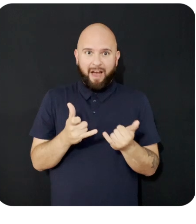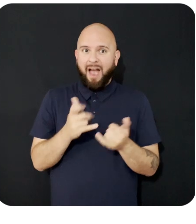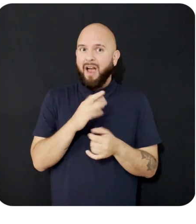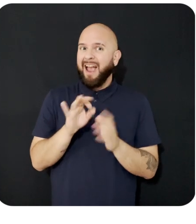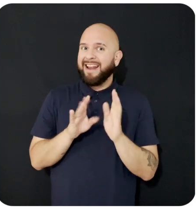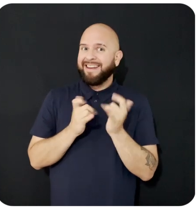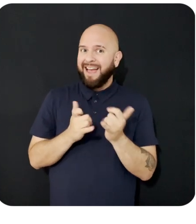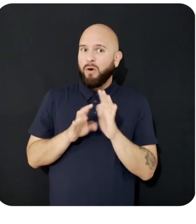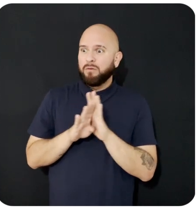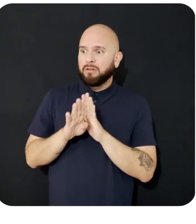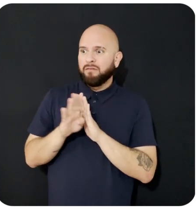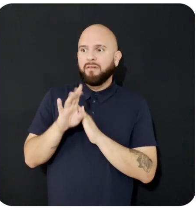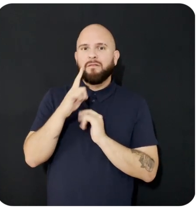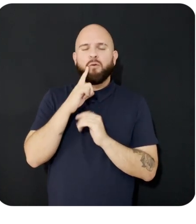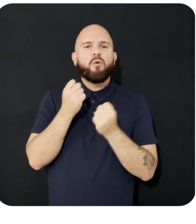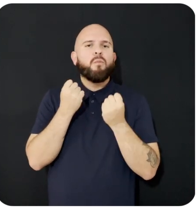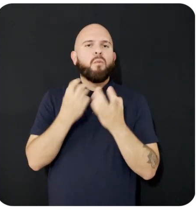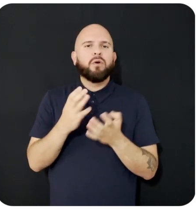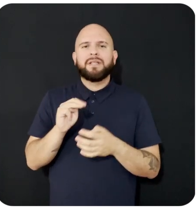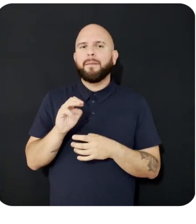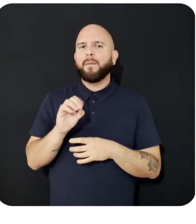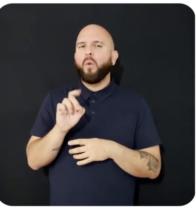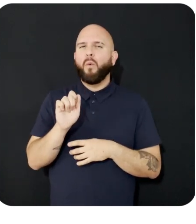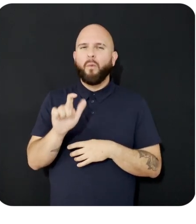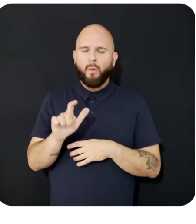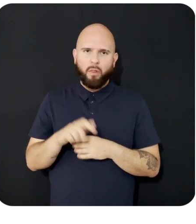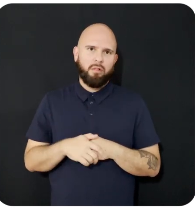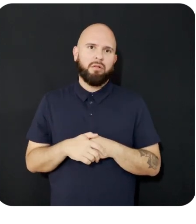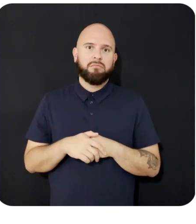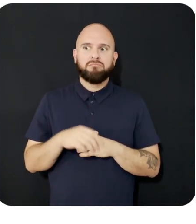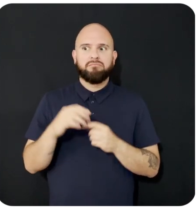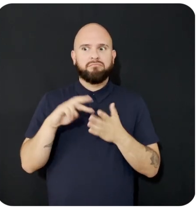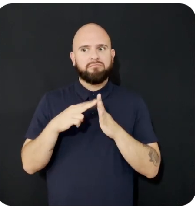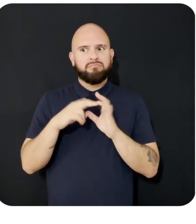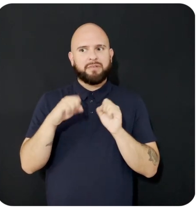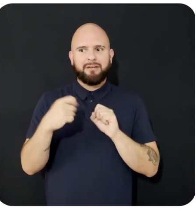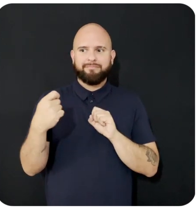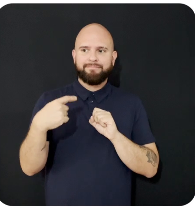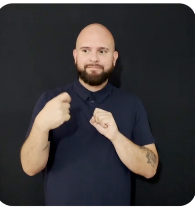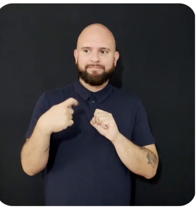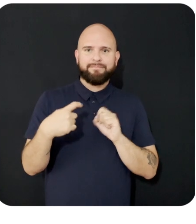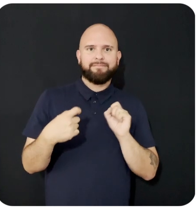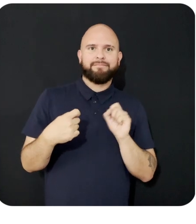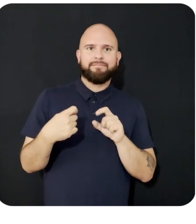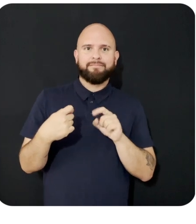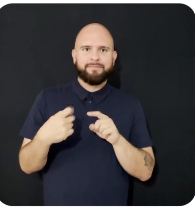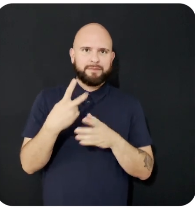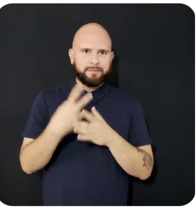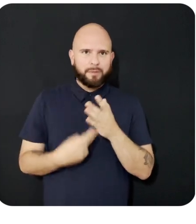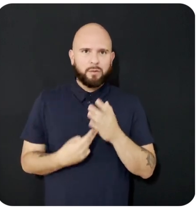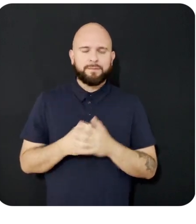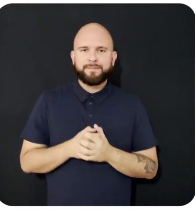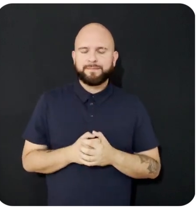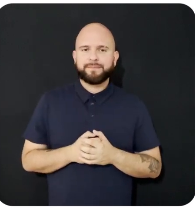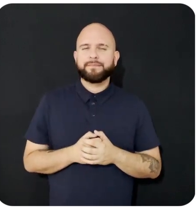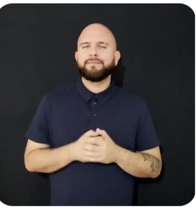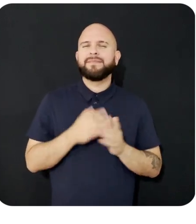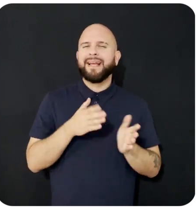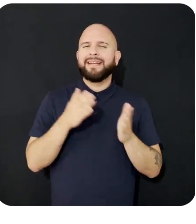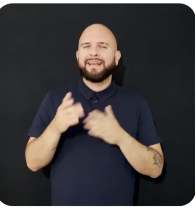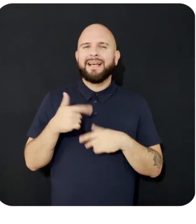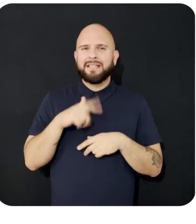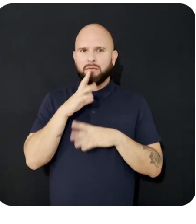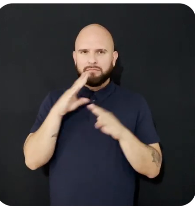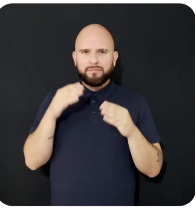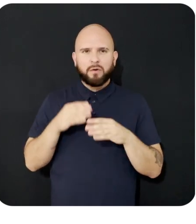be multimodal with multimodal inputs and outputs. Next, I'll go into more details about